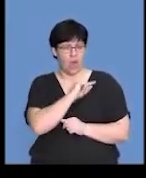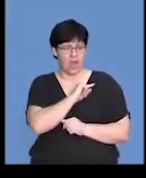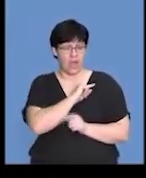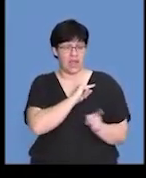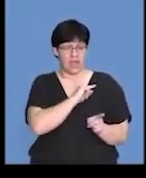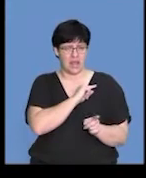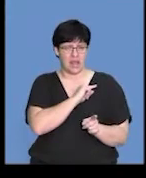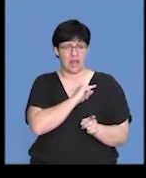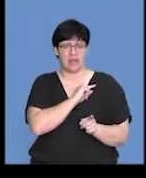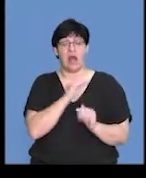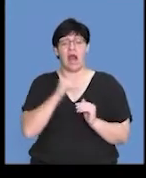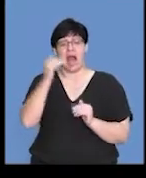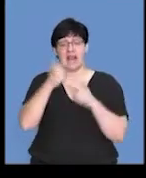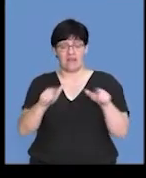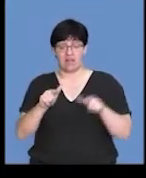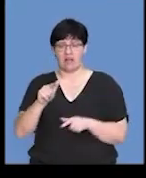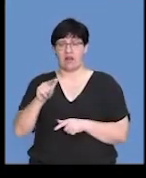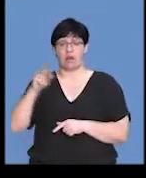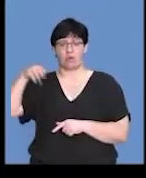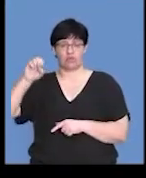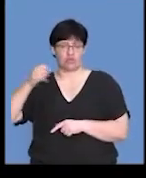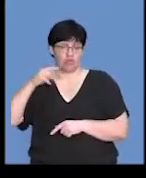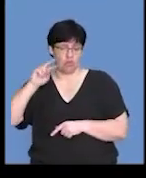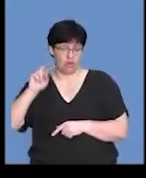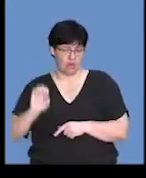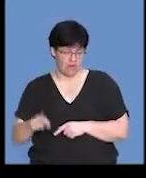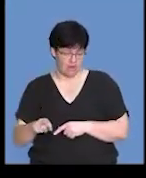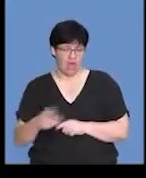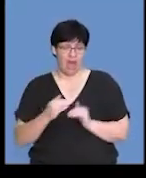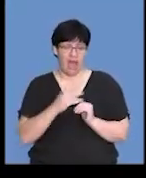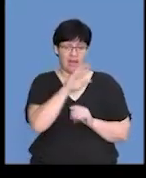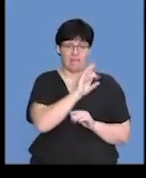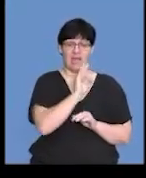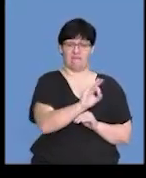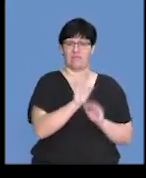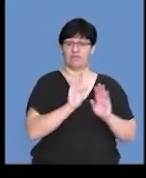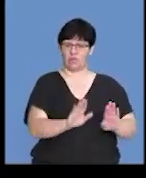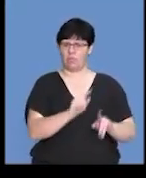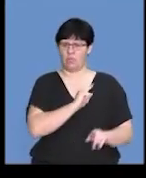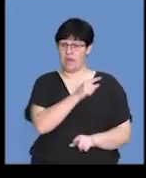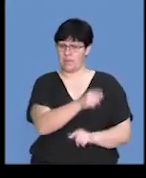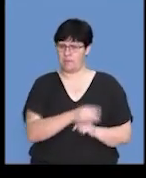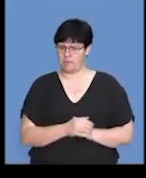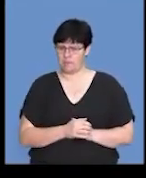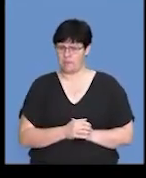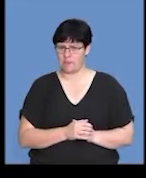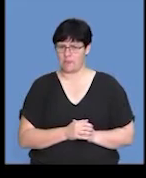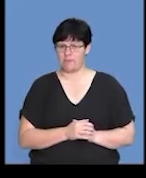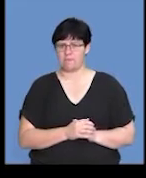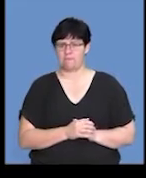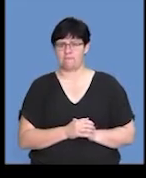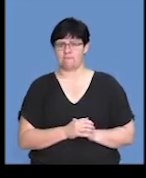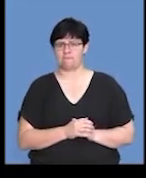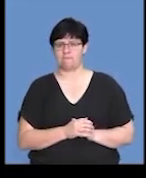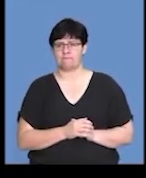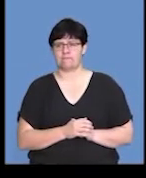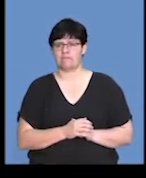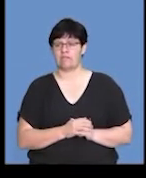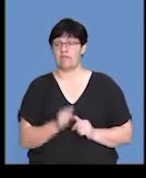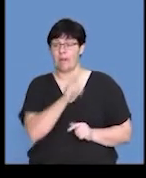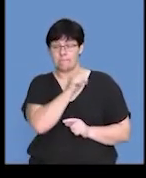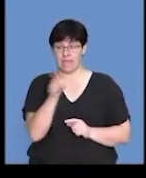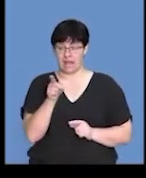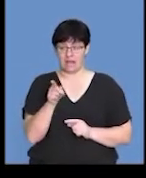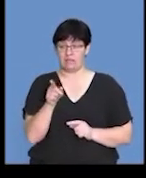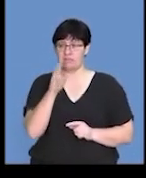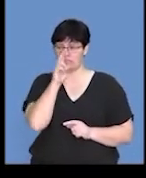by high levels of hormone B. Now, we'll go back to the graph. Okay. So, if we go